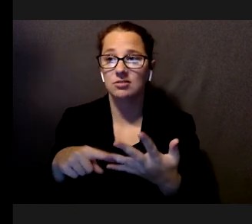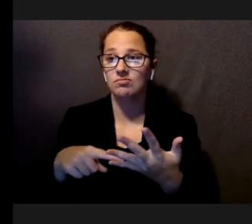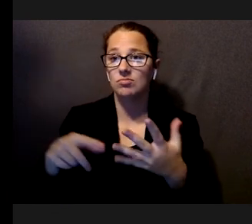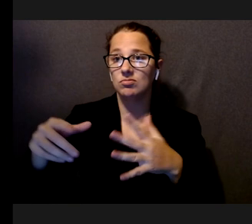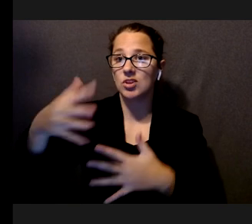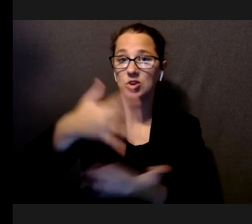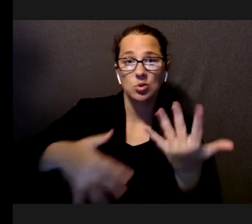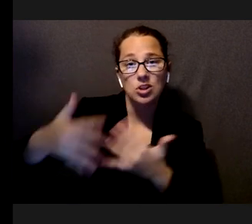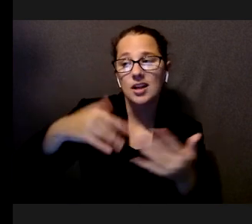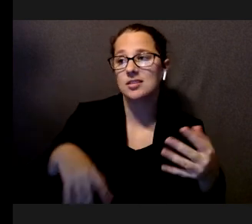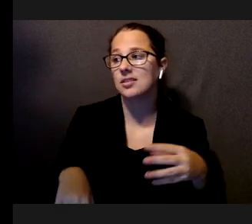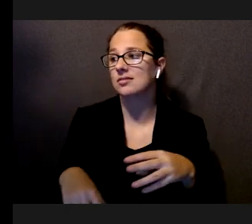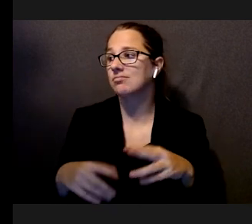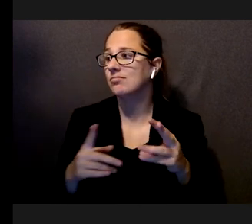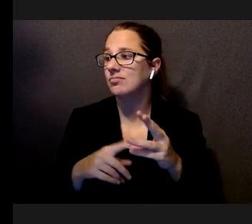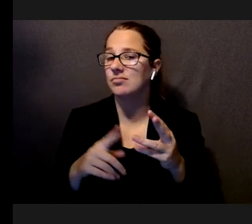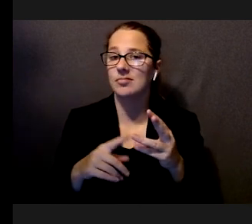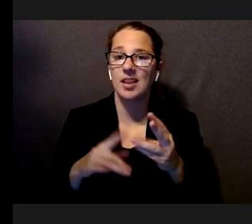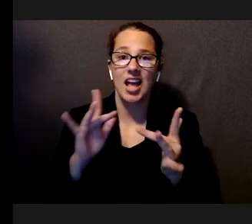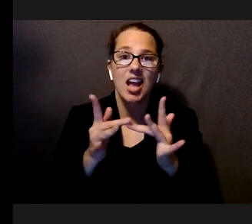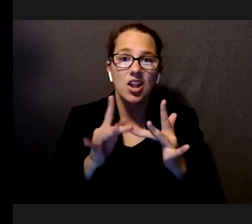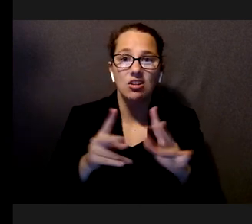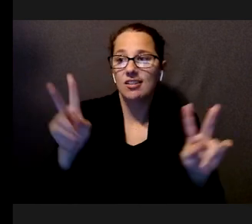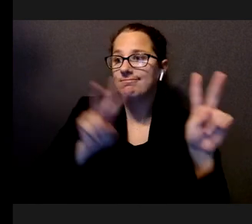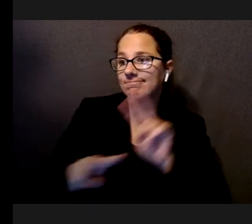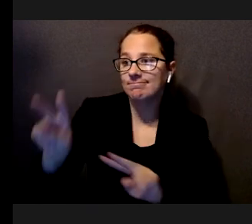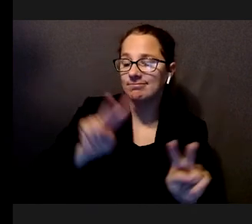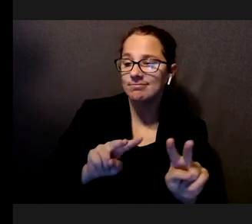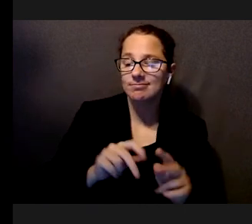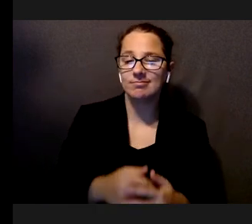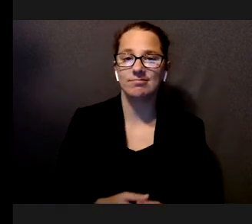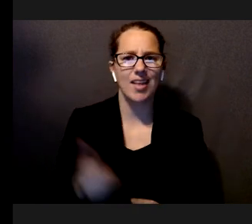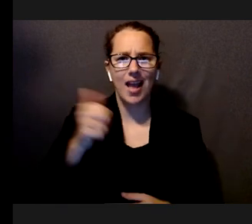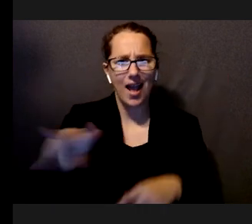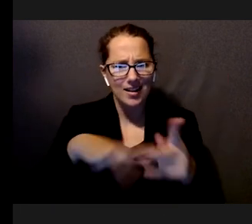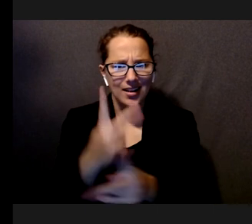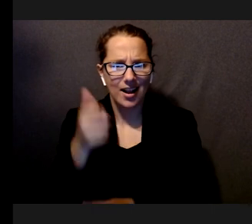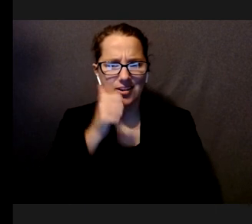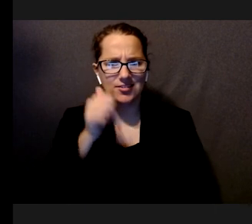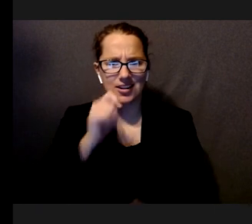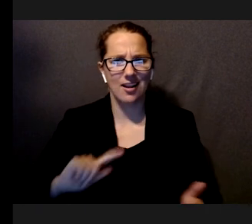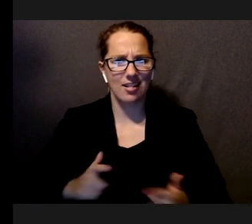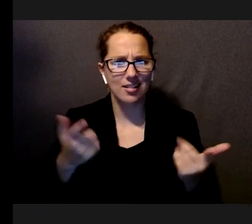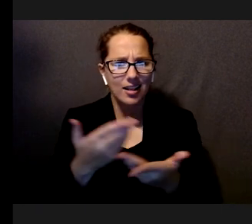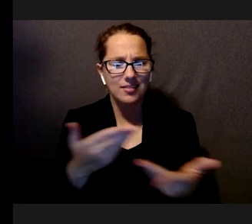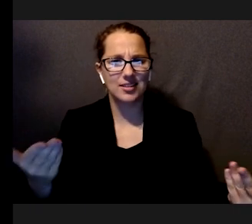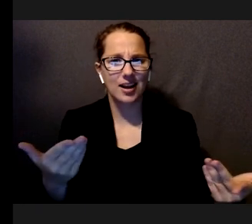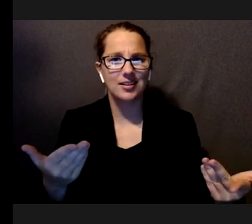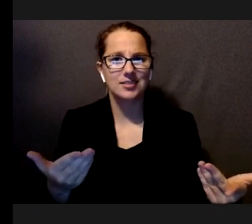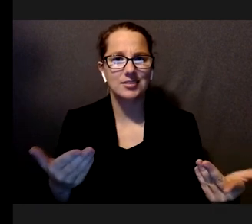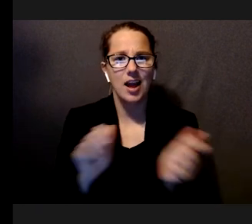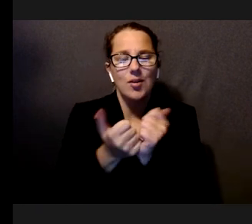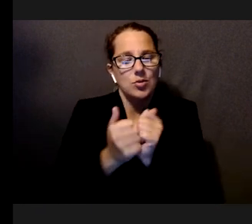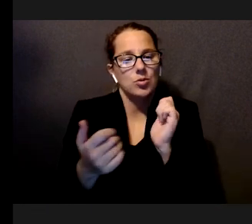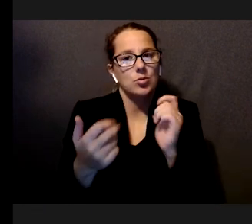socializing, surfing the web. So, any sort of daily tasks to understand the challenges and to try and leverage